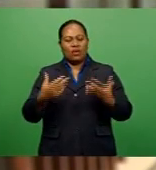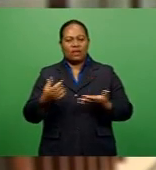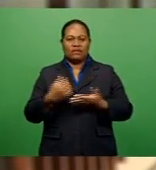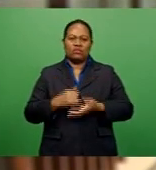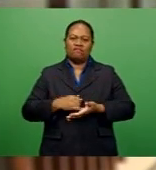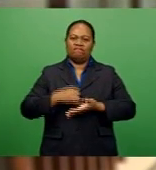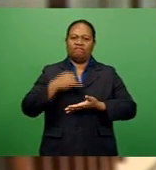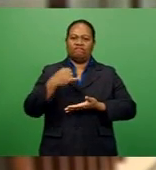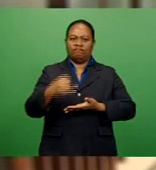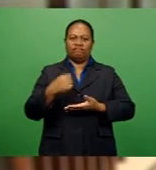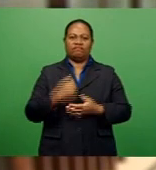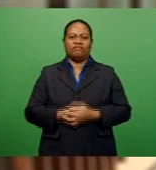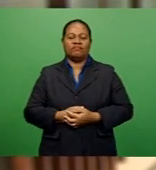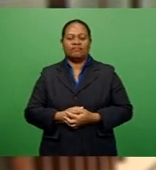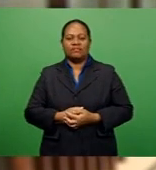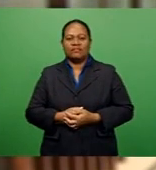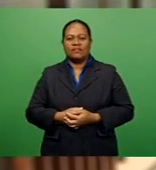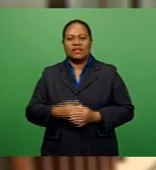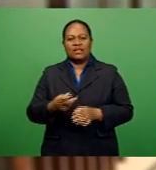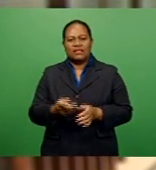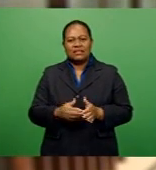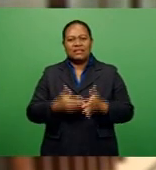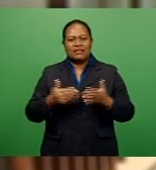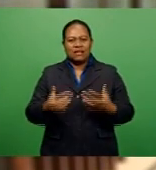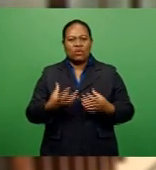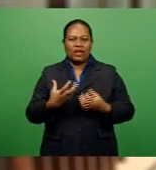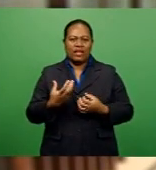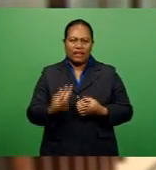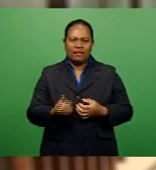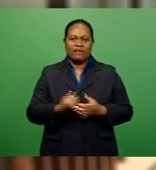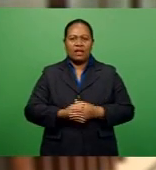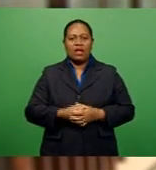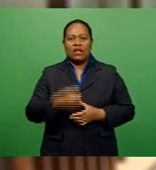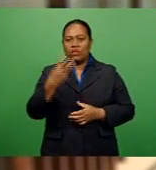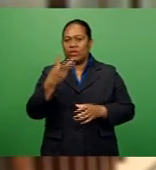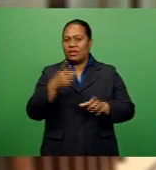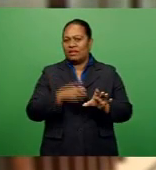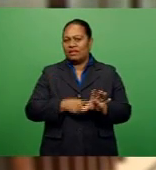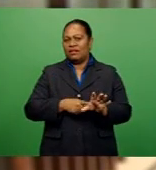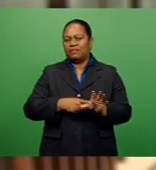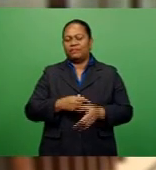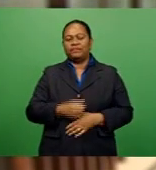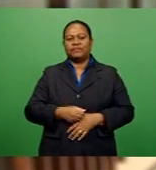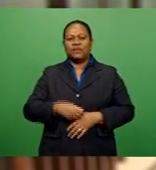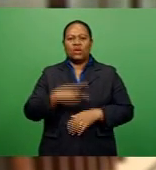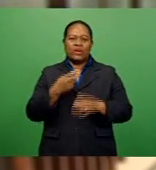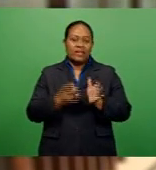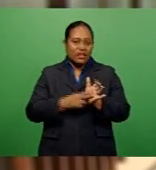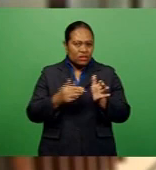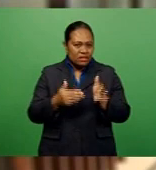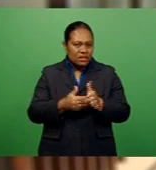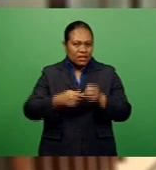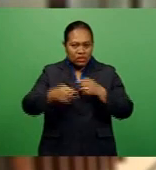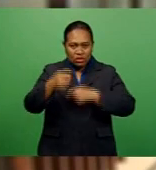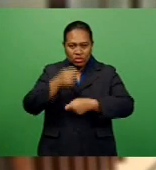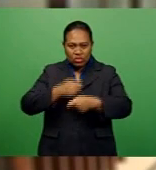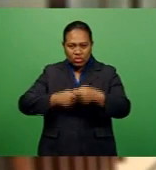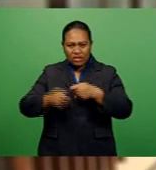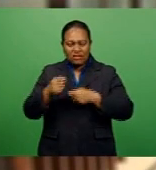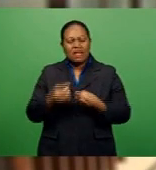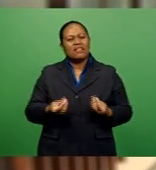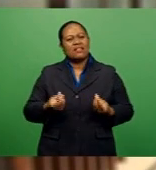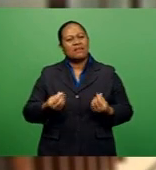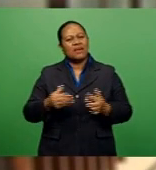riskier currencies. The greenback also slipped toward a three-year low against the Kiwi dollar as traders sought currencies